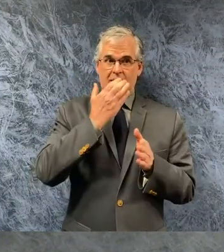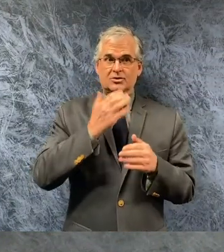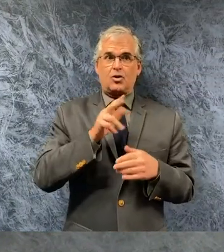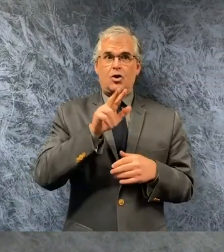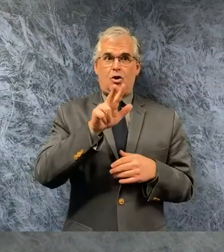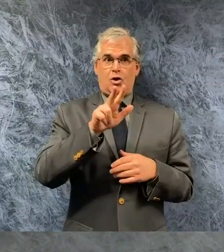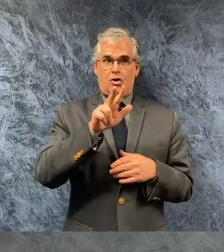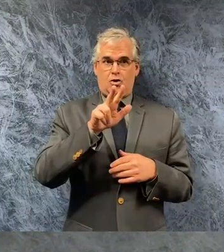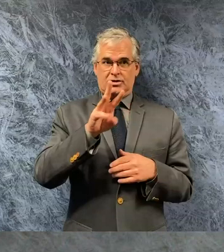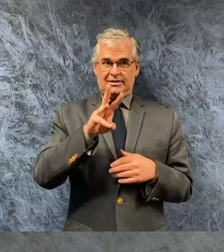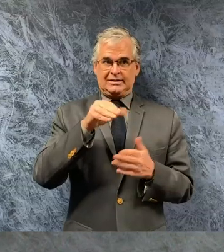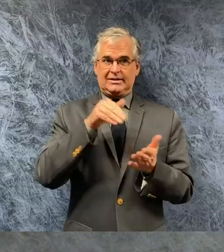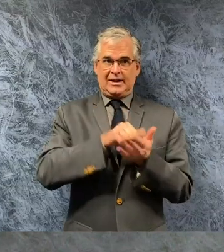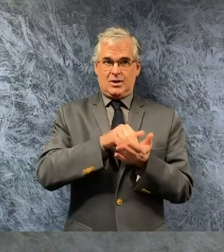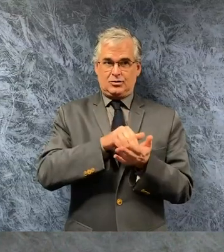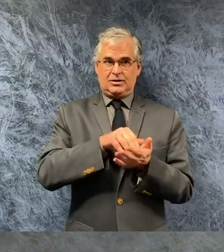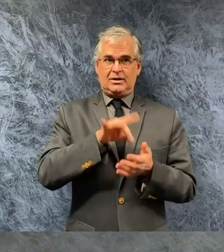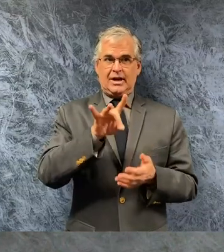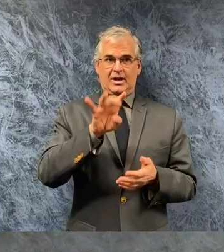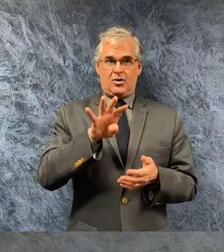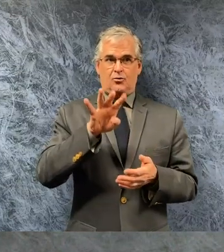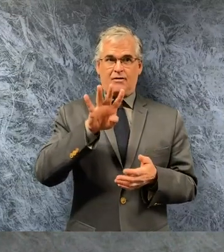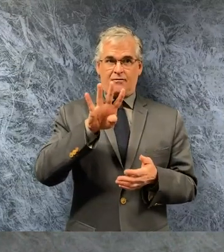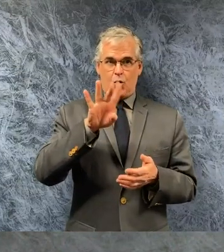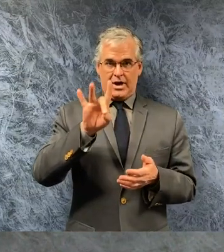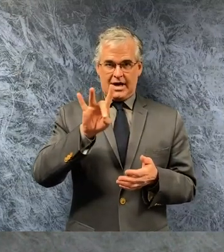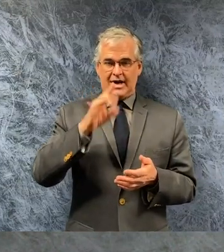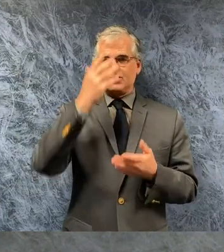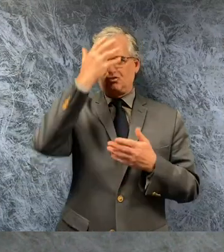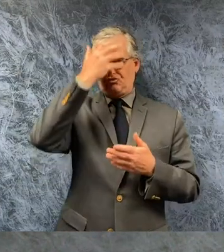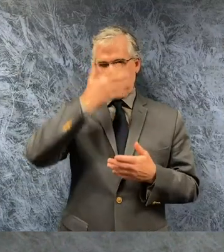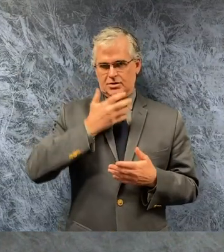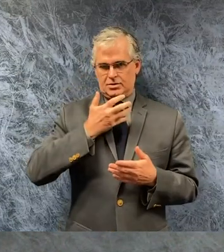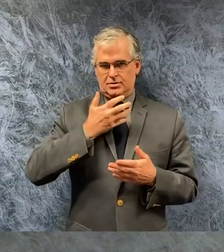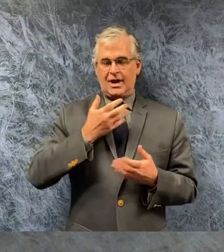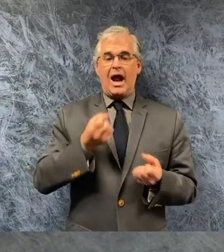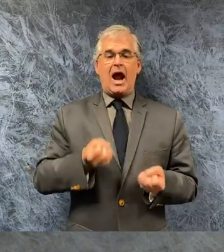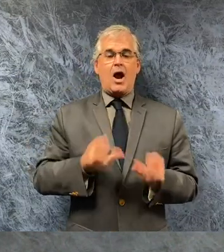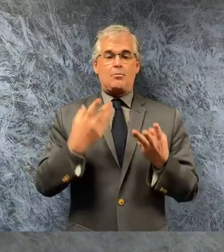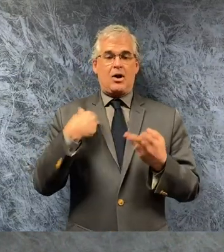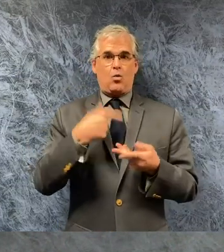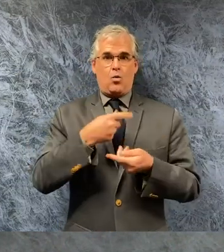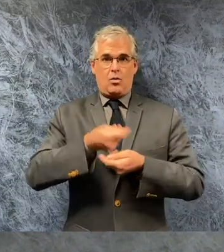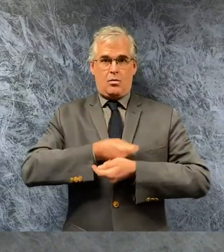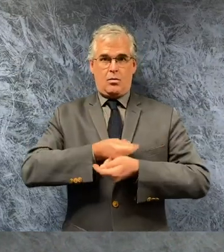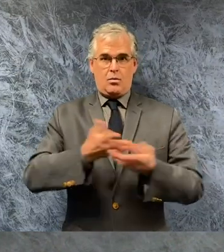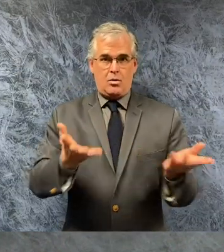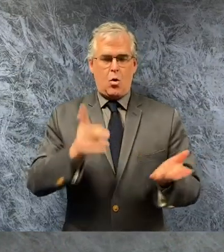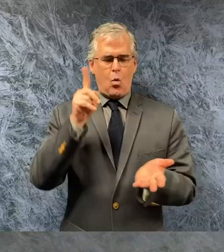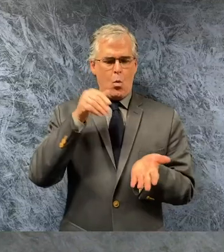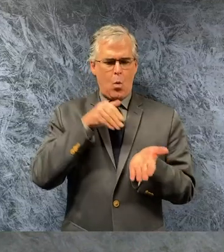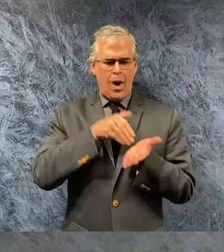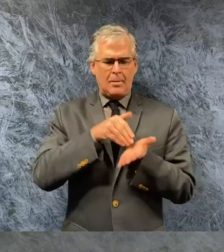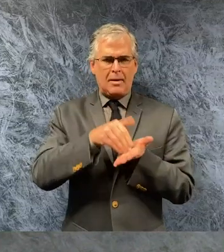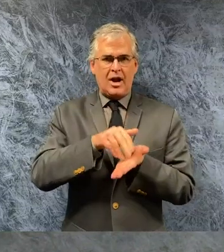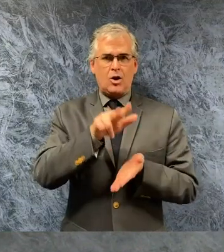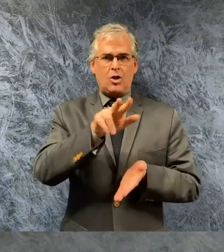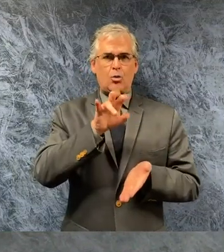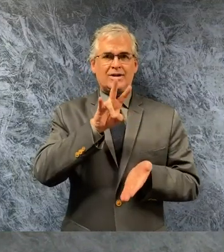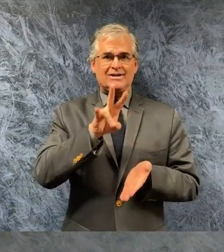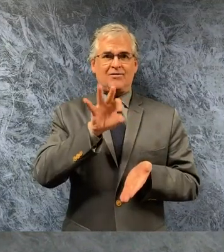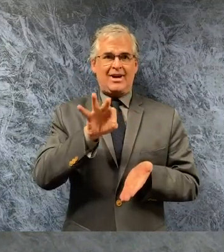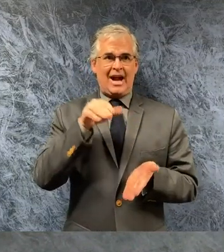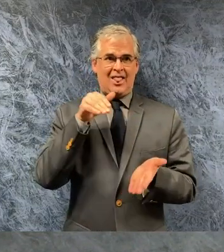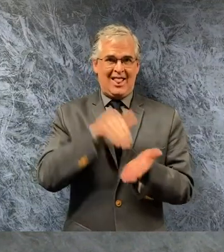848 shields the total distributed to date is 1 million 379 042